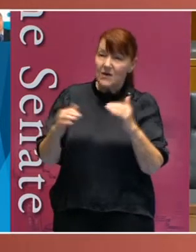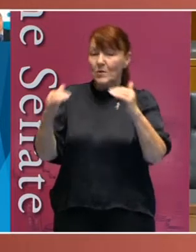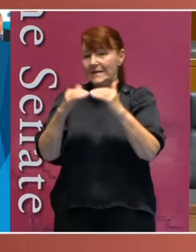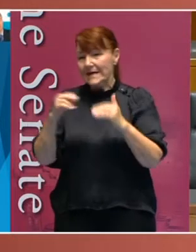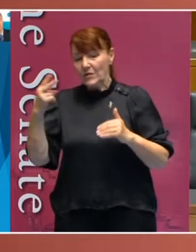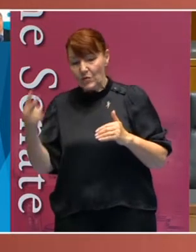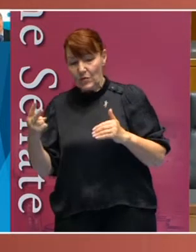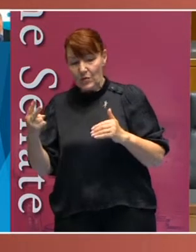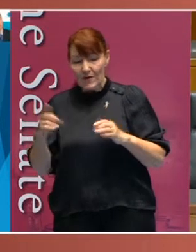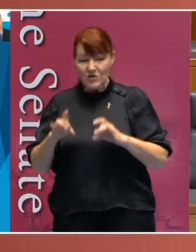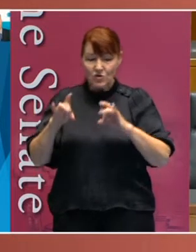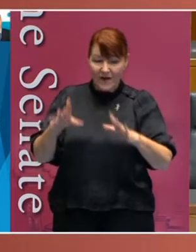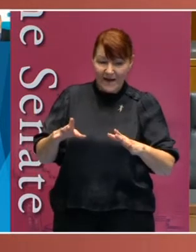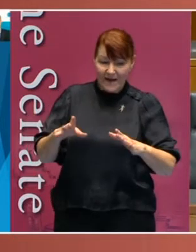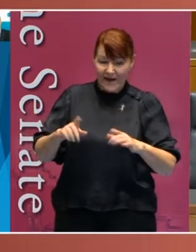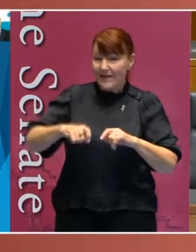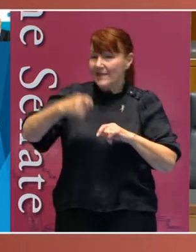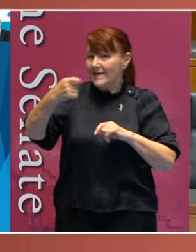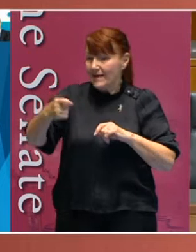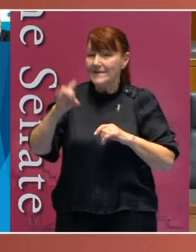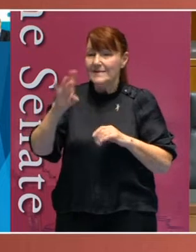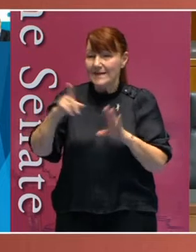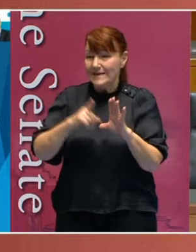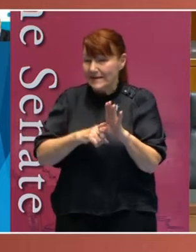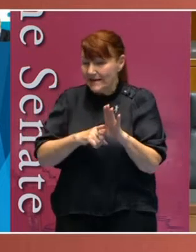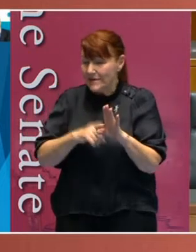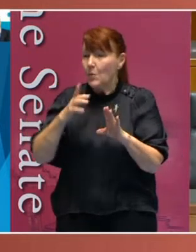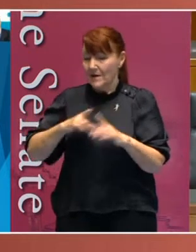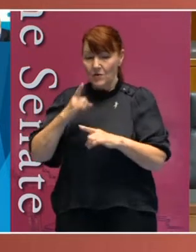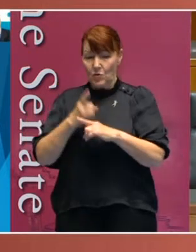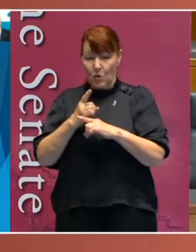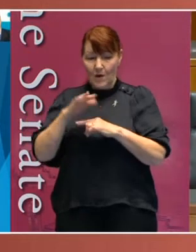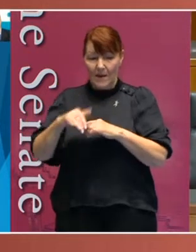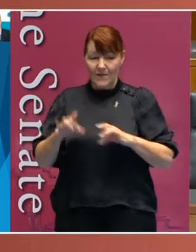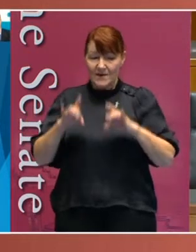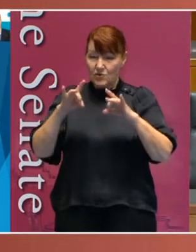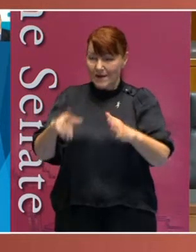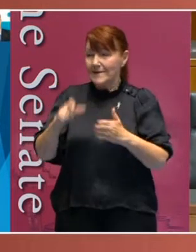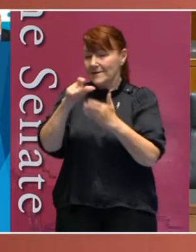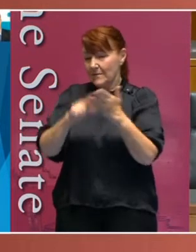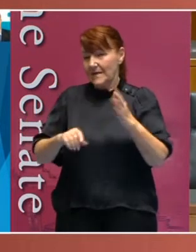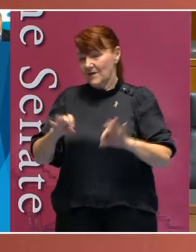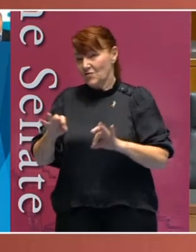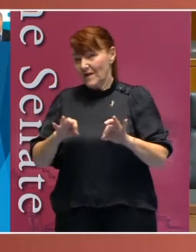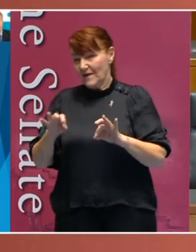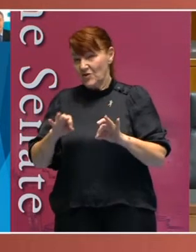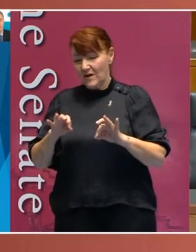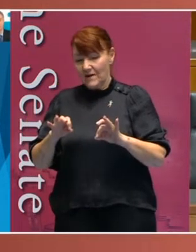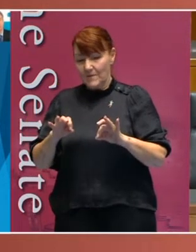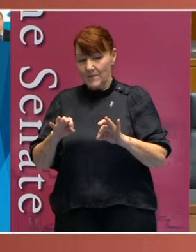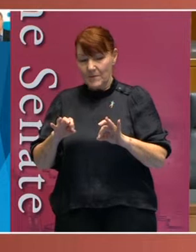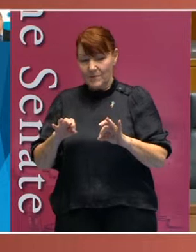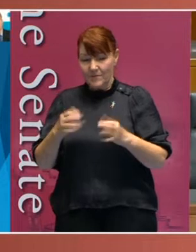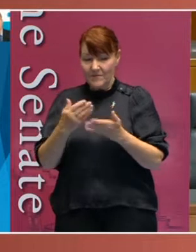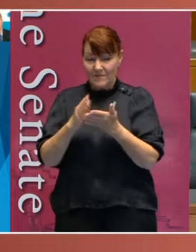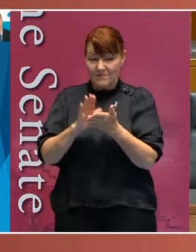2 in Australia in the next decade, what we also have to talk about is the Australian Disability Strategy. And the way how I would